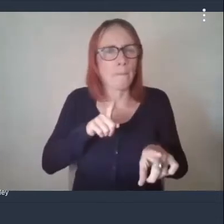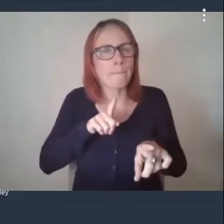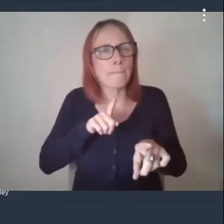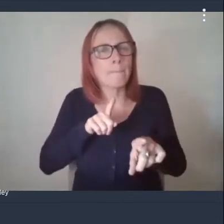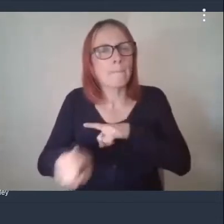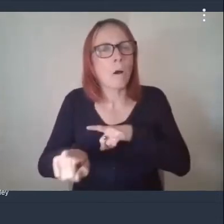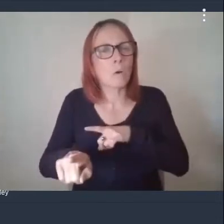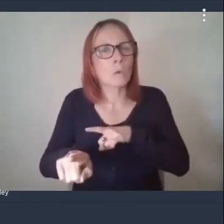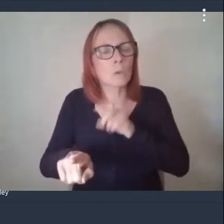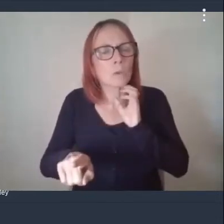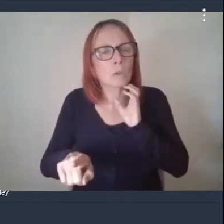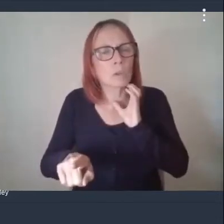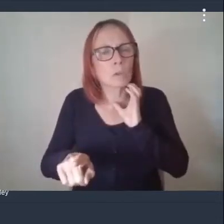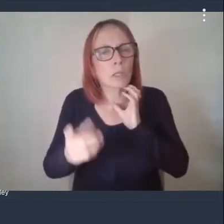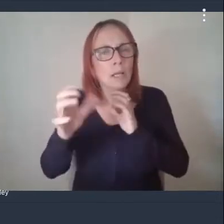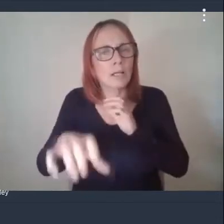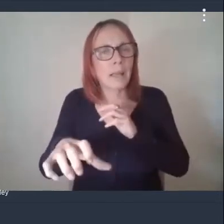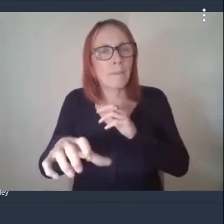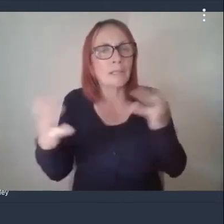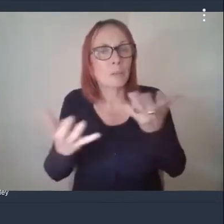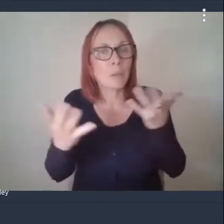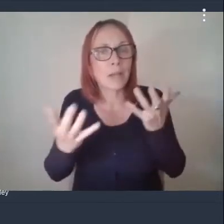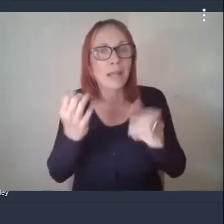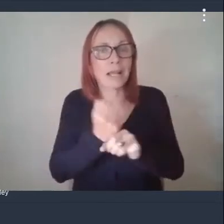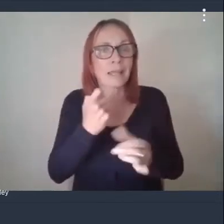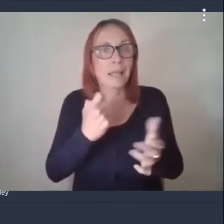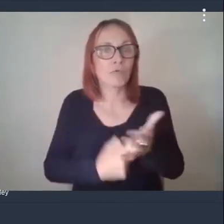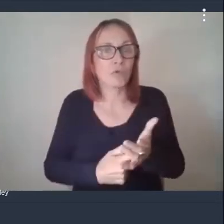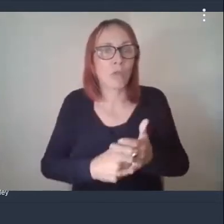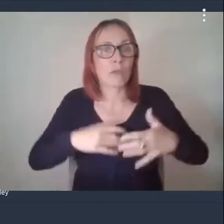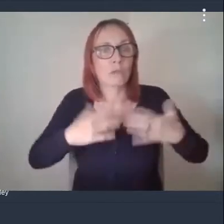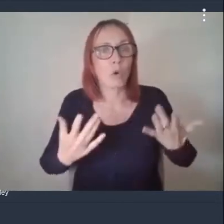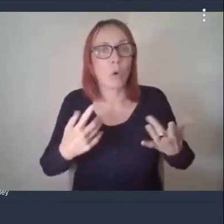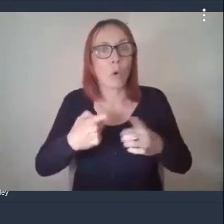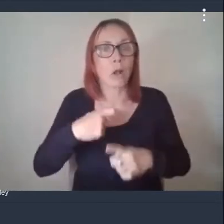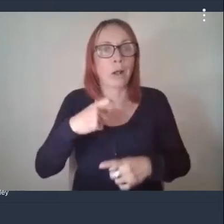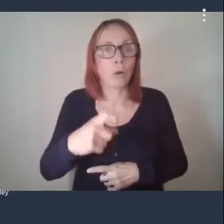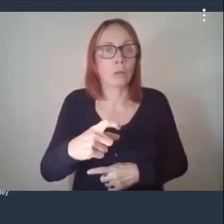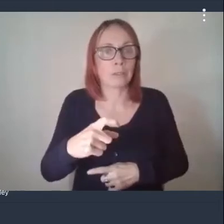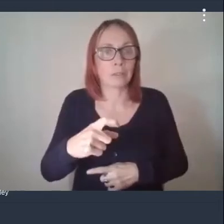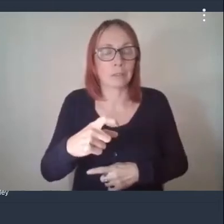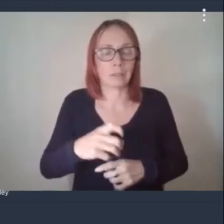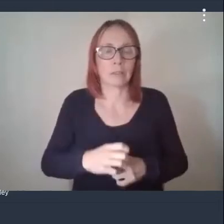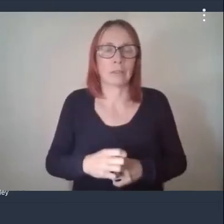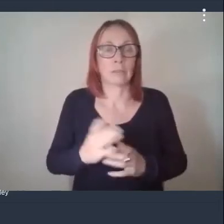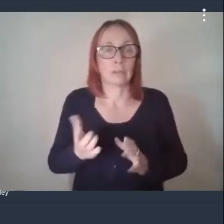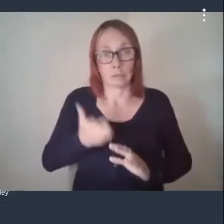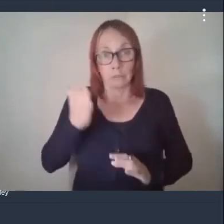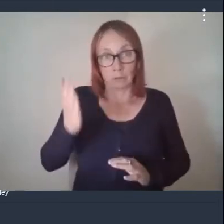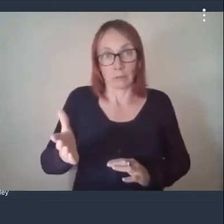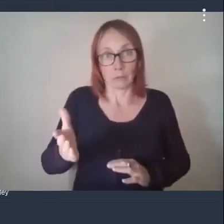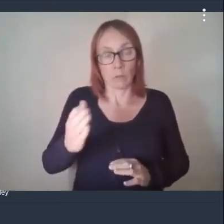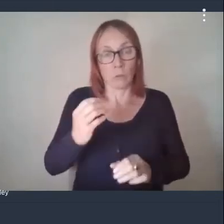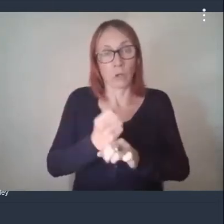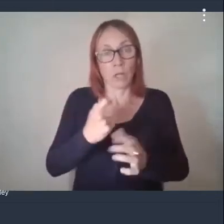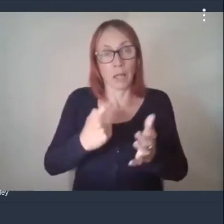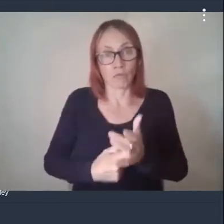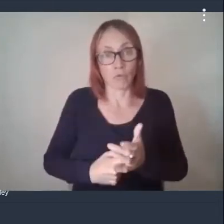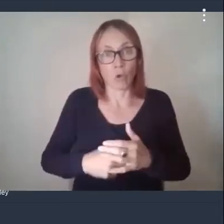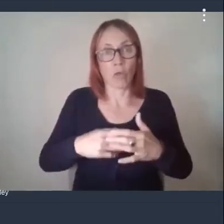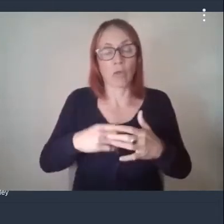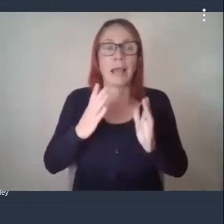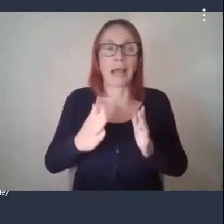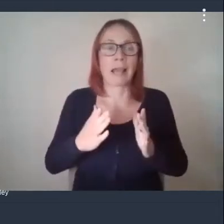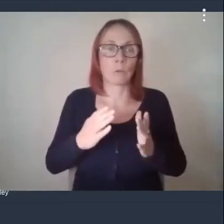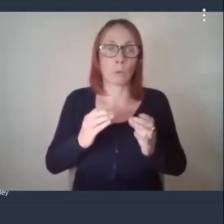the campus was glenrothis or kirkory now to get to glenrothis or kirkory you've got to get a bus from bernardy